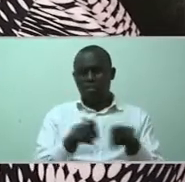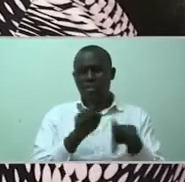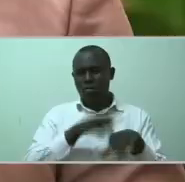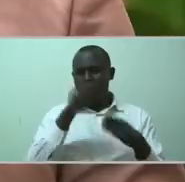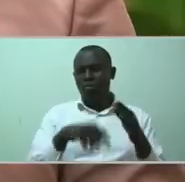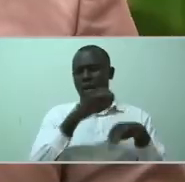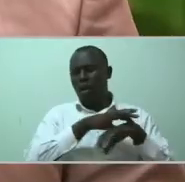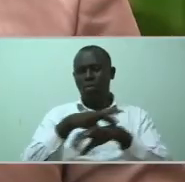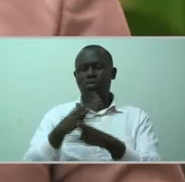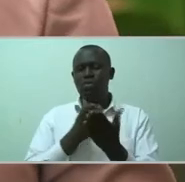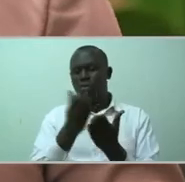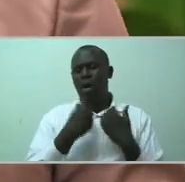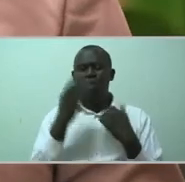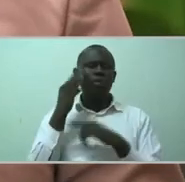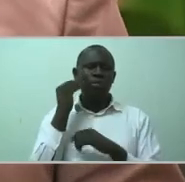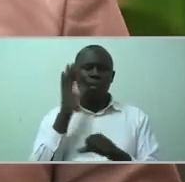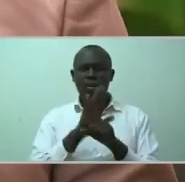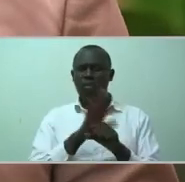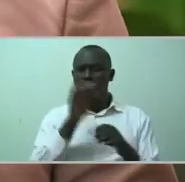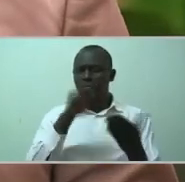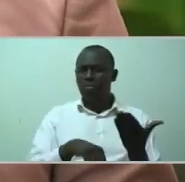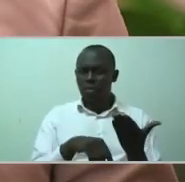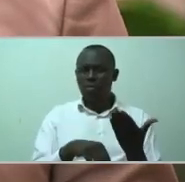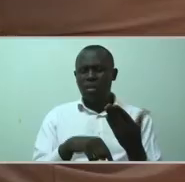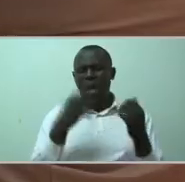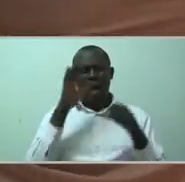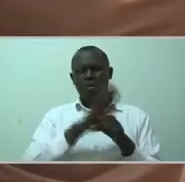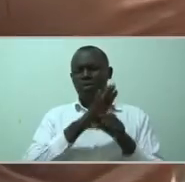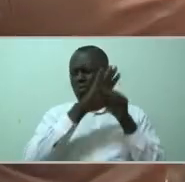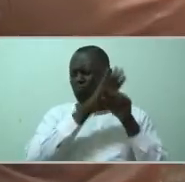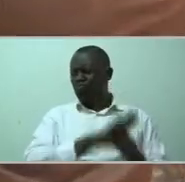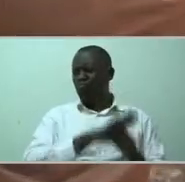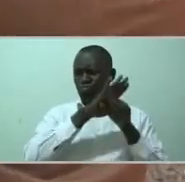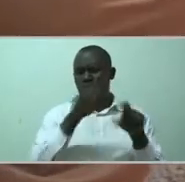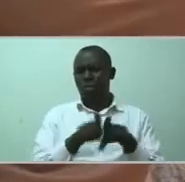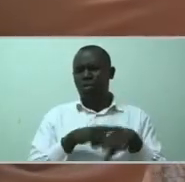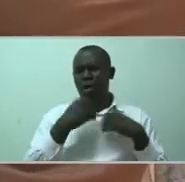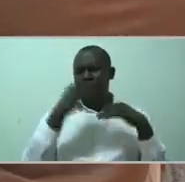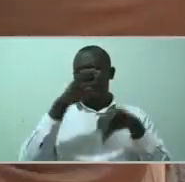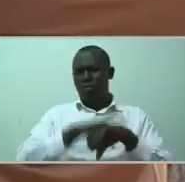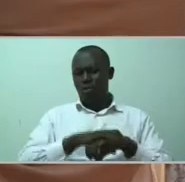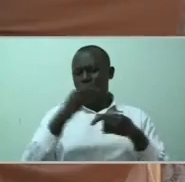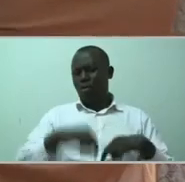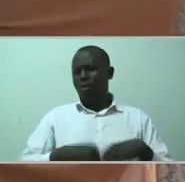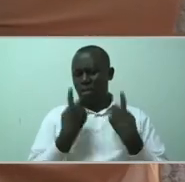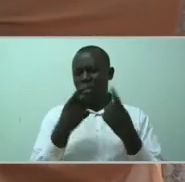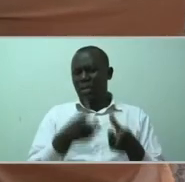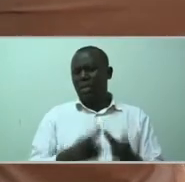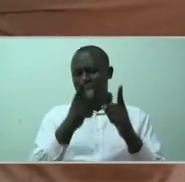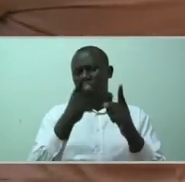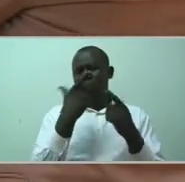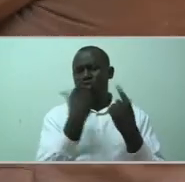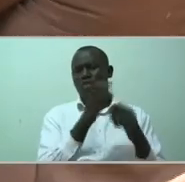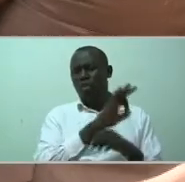they are going through. I've experienced a lot of stigma. I found myself letting go of some